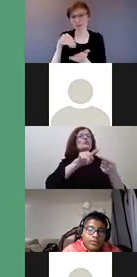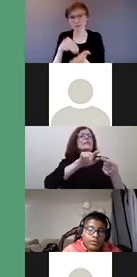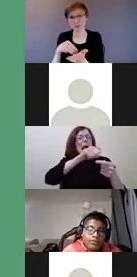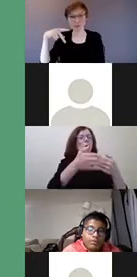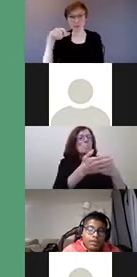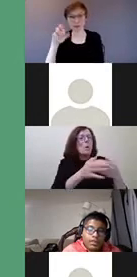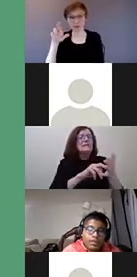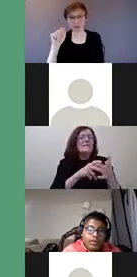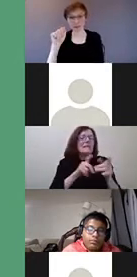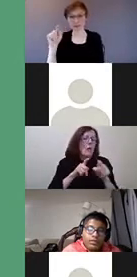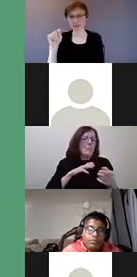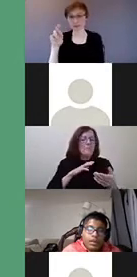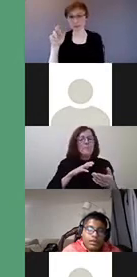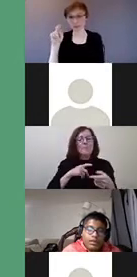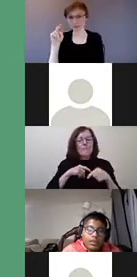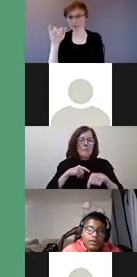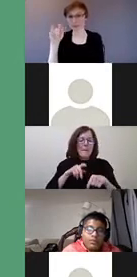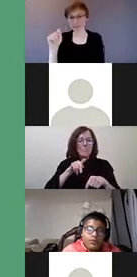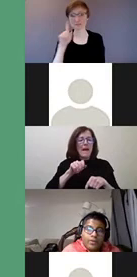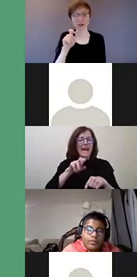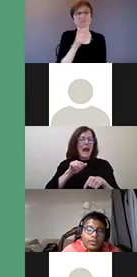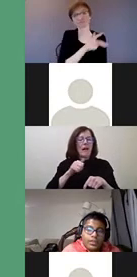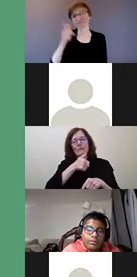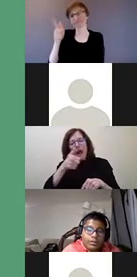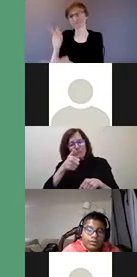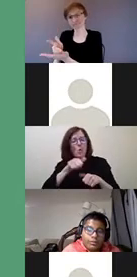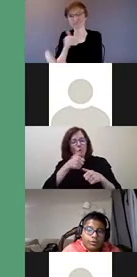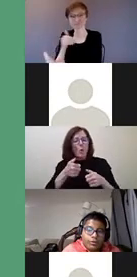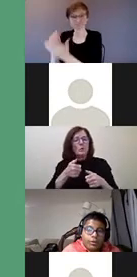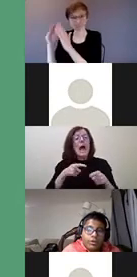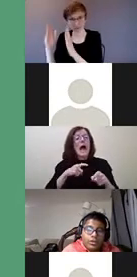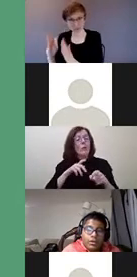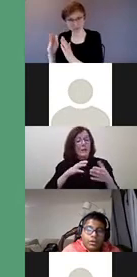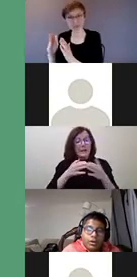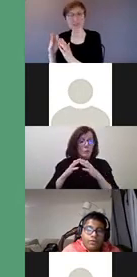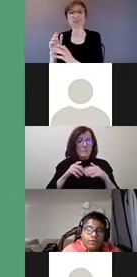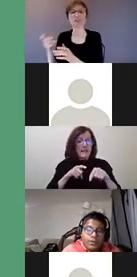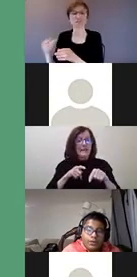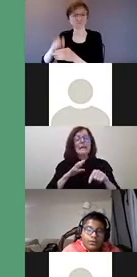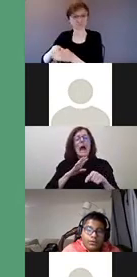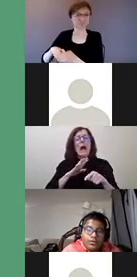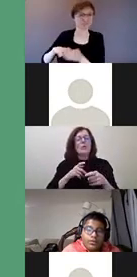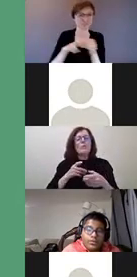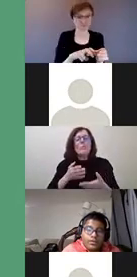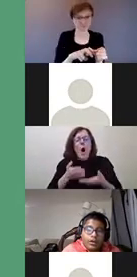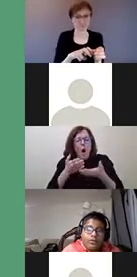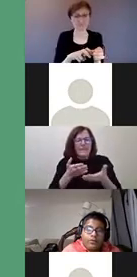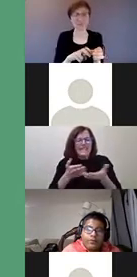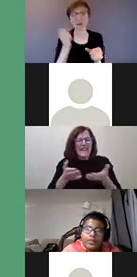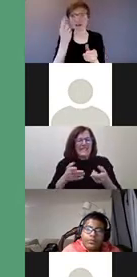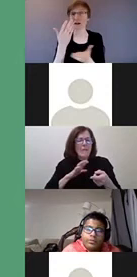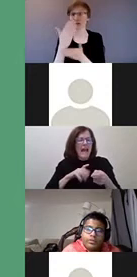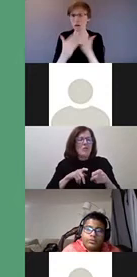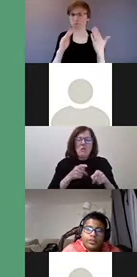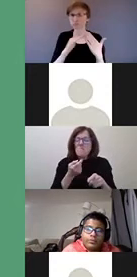available in many municipalities for travel within the municipal border, there are few affordable services offered